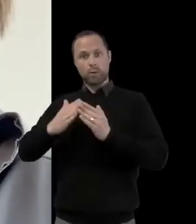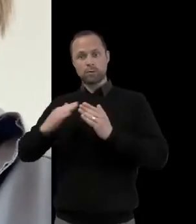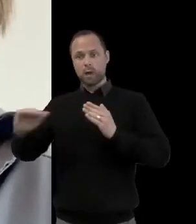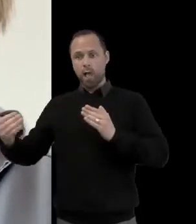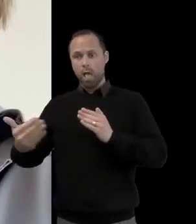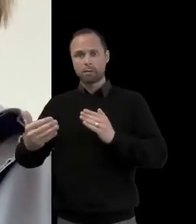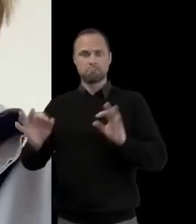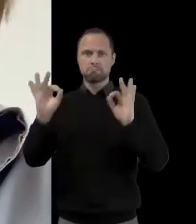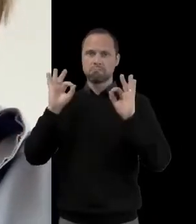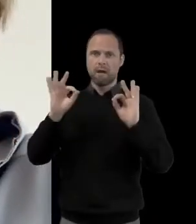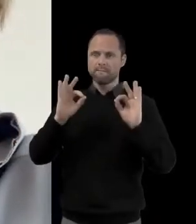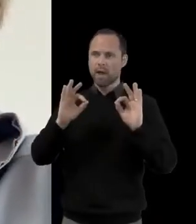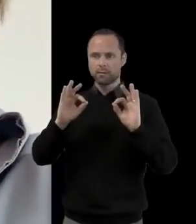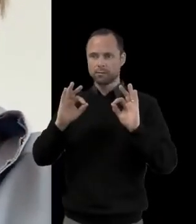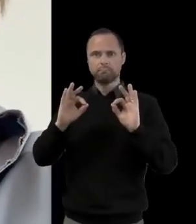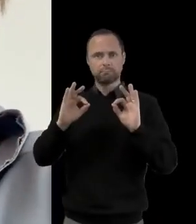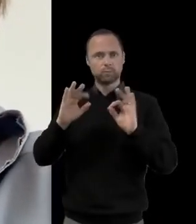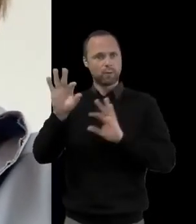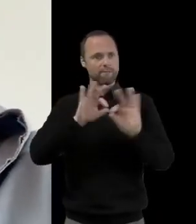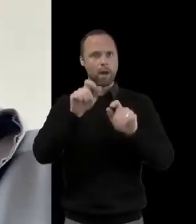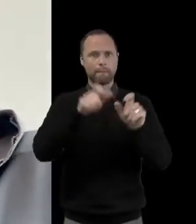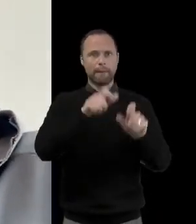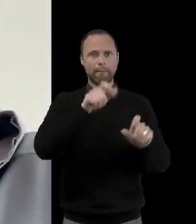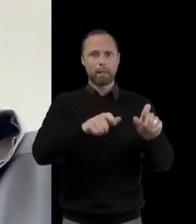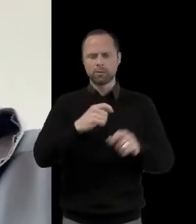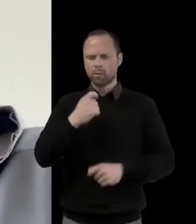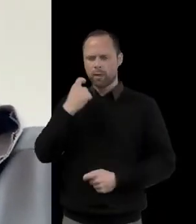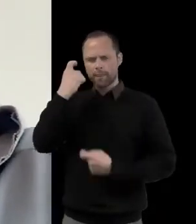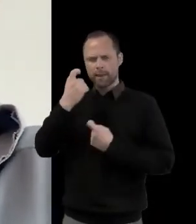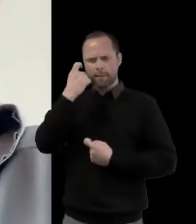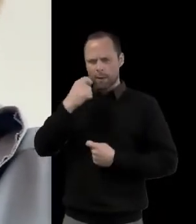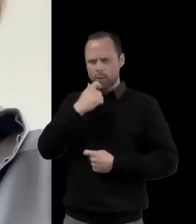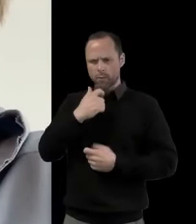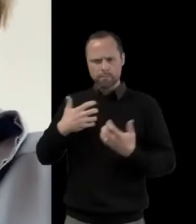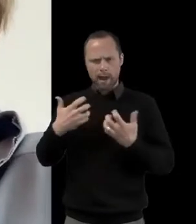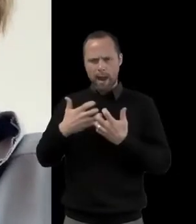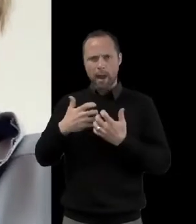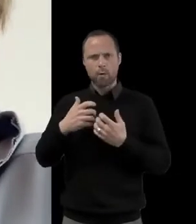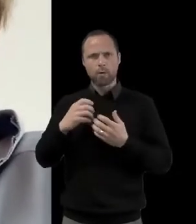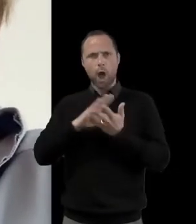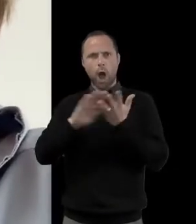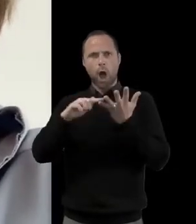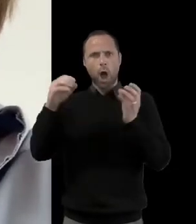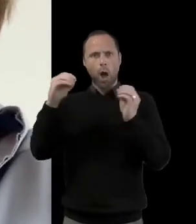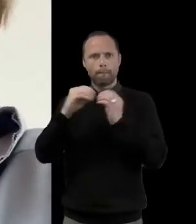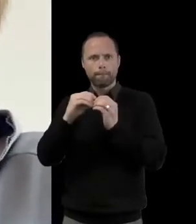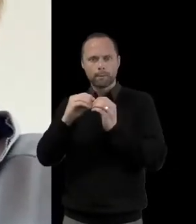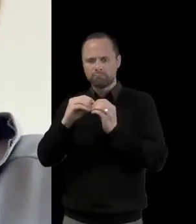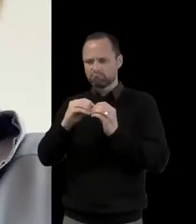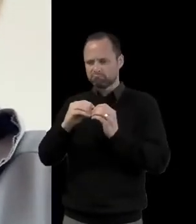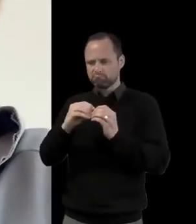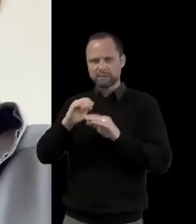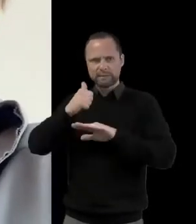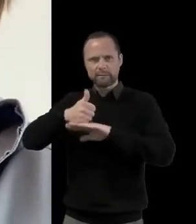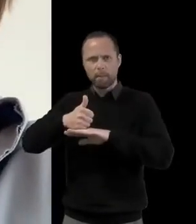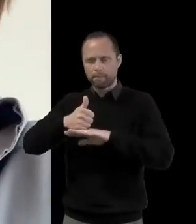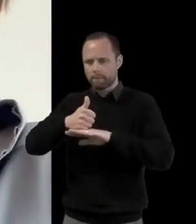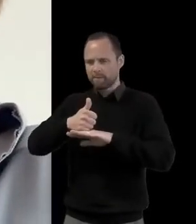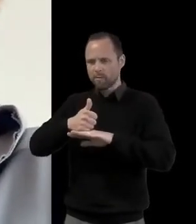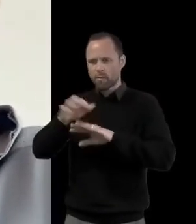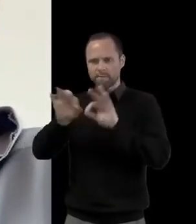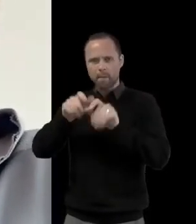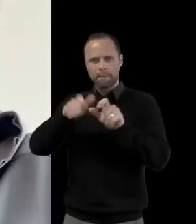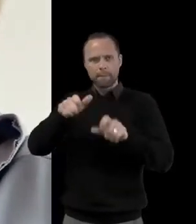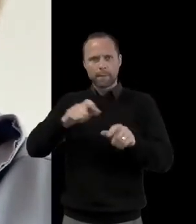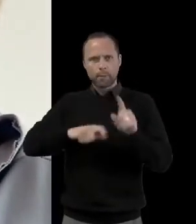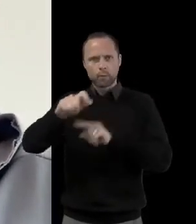to take shape. so I'm exploring how we might create a community hub, what that might look like. Initially, it's likely to be